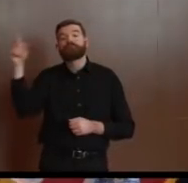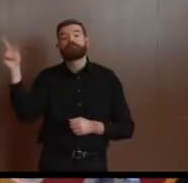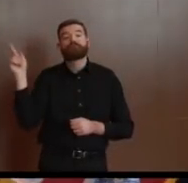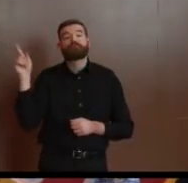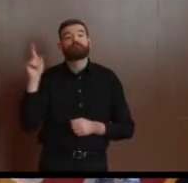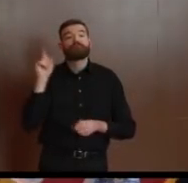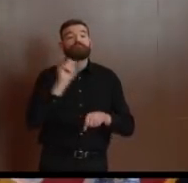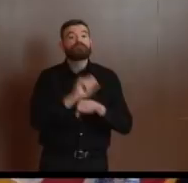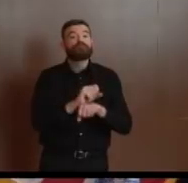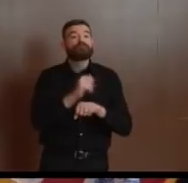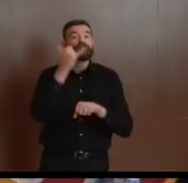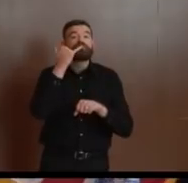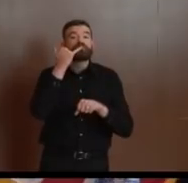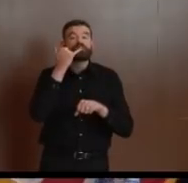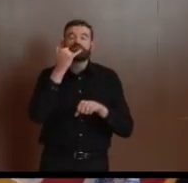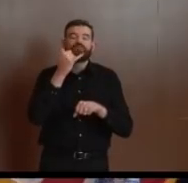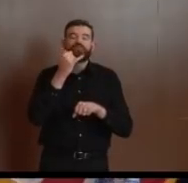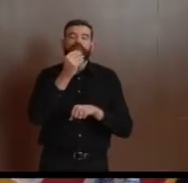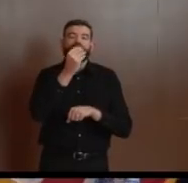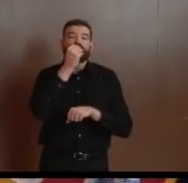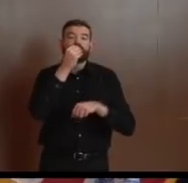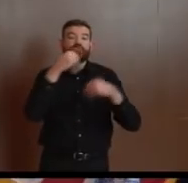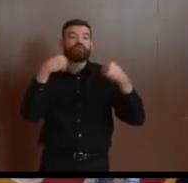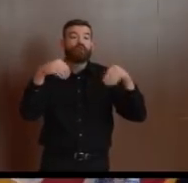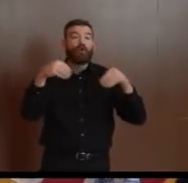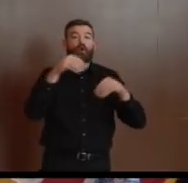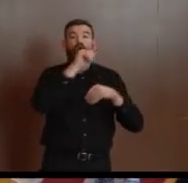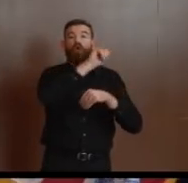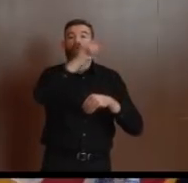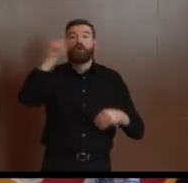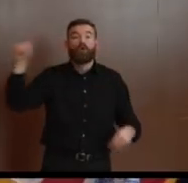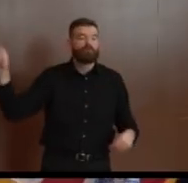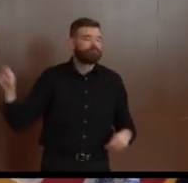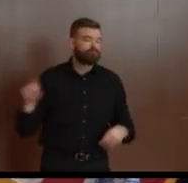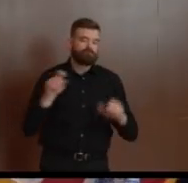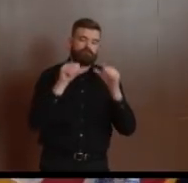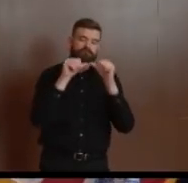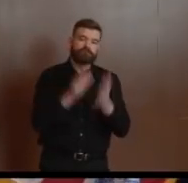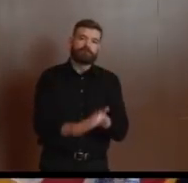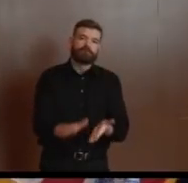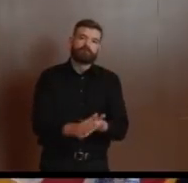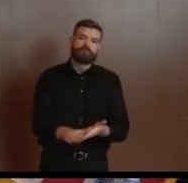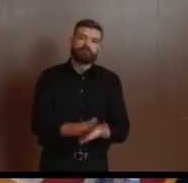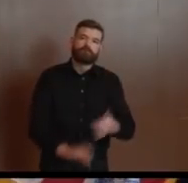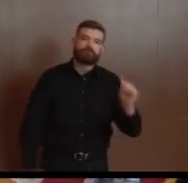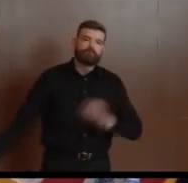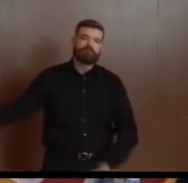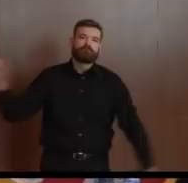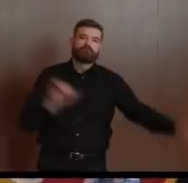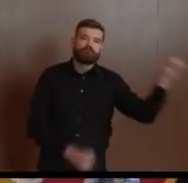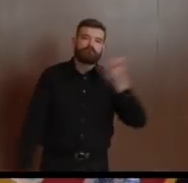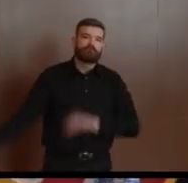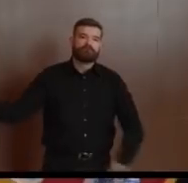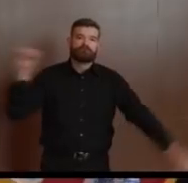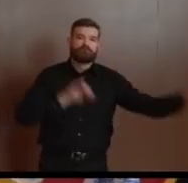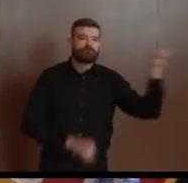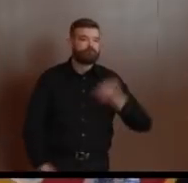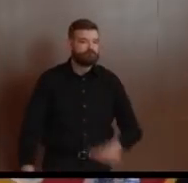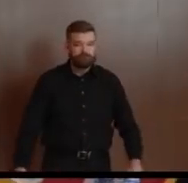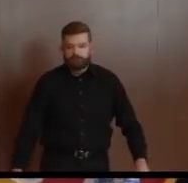down with the right quality cloth, the surfaces around them, including the belts,